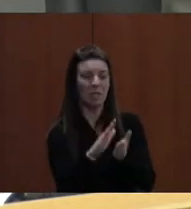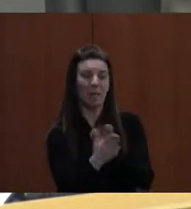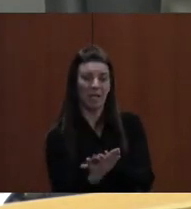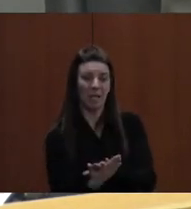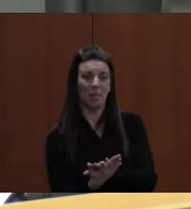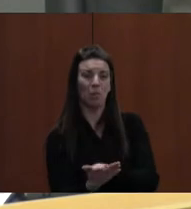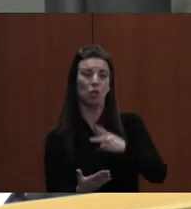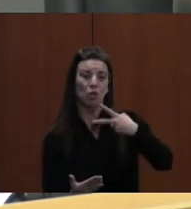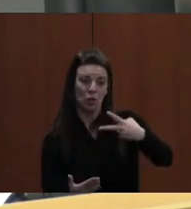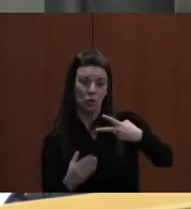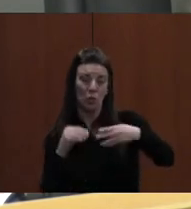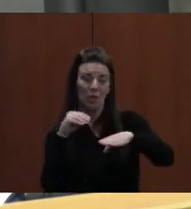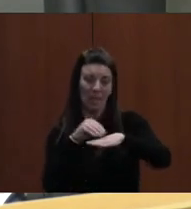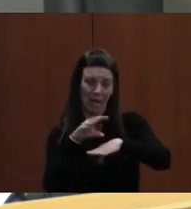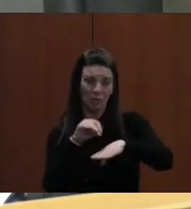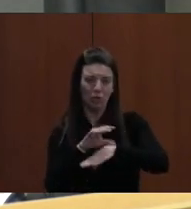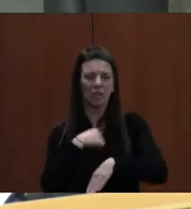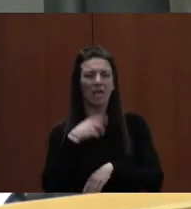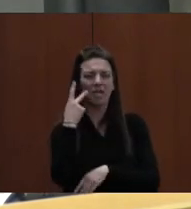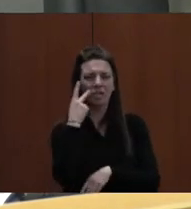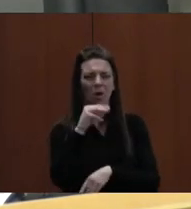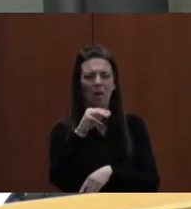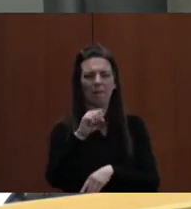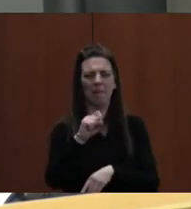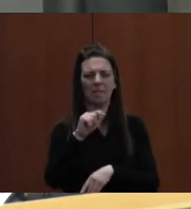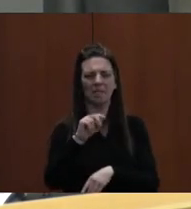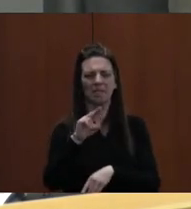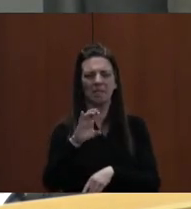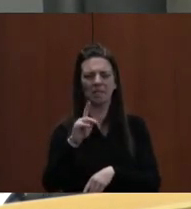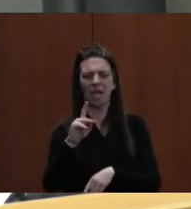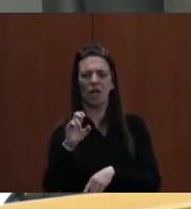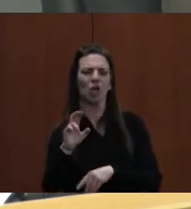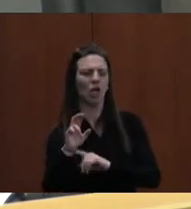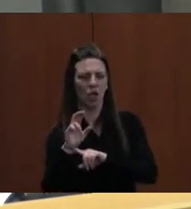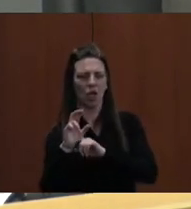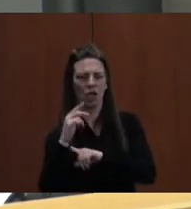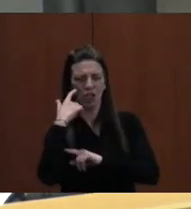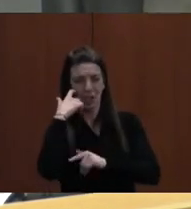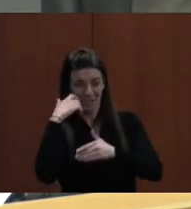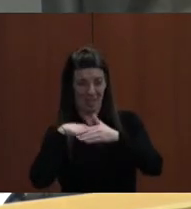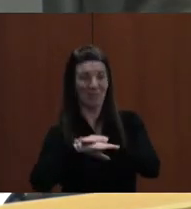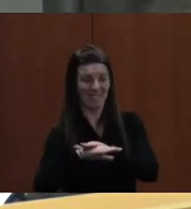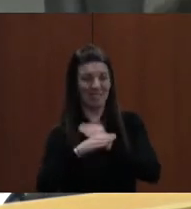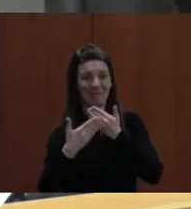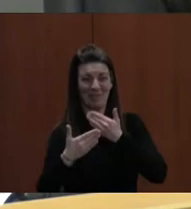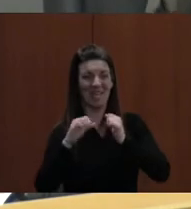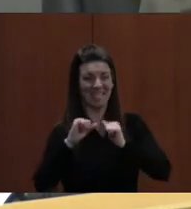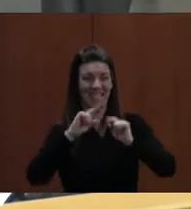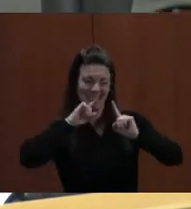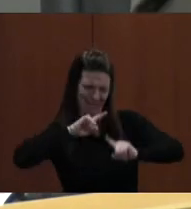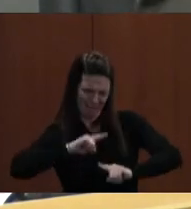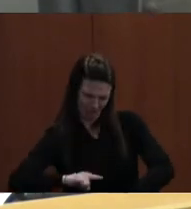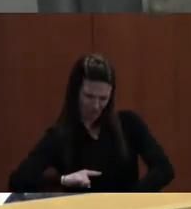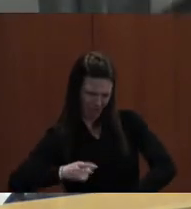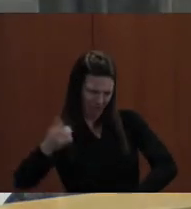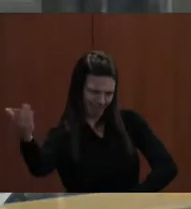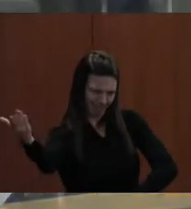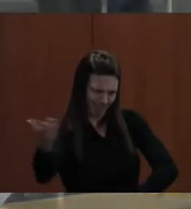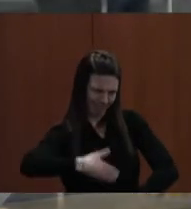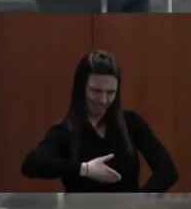I did see Ms. Huffer walk in, which I think she could probably answer everything right off the top of her head. There she is. Please join us.